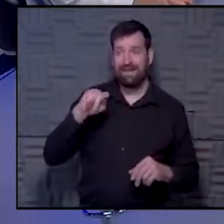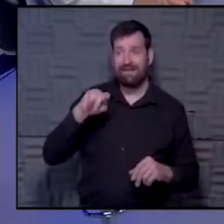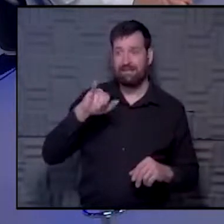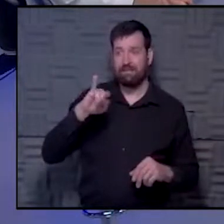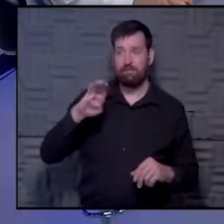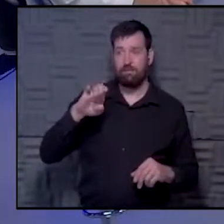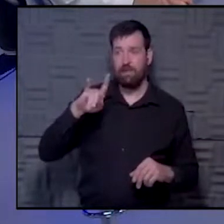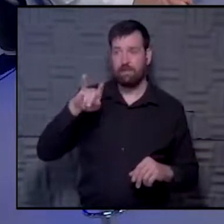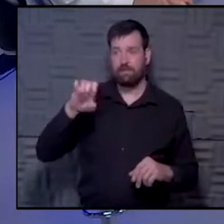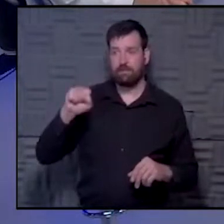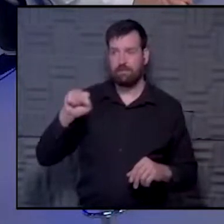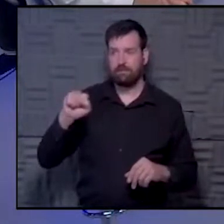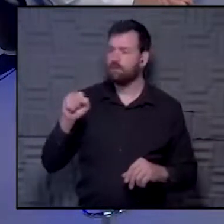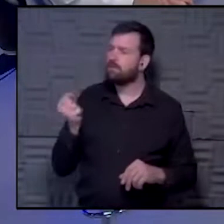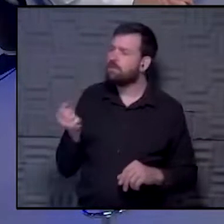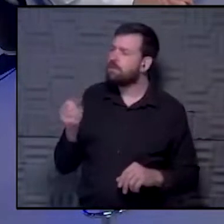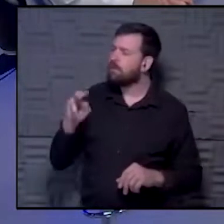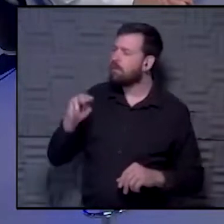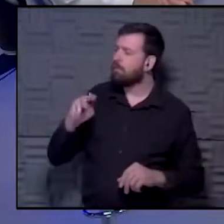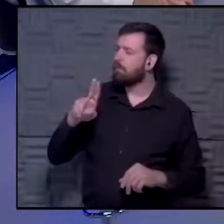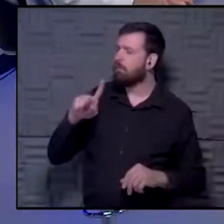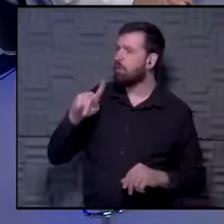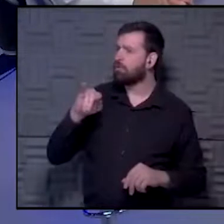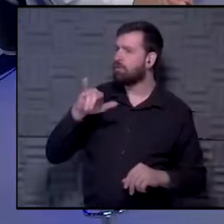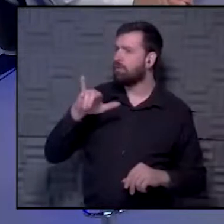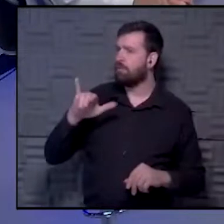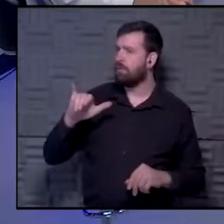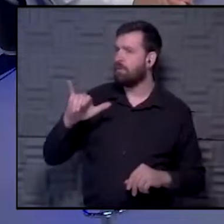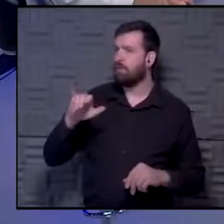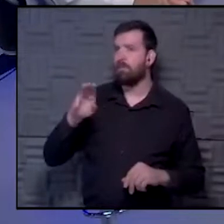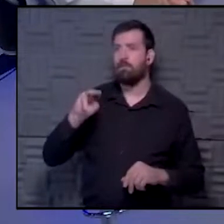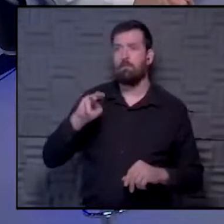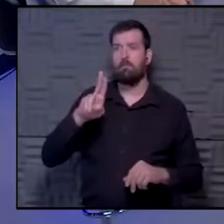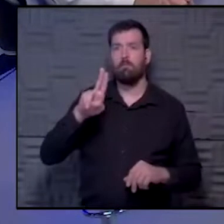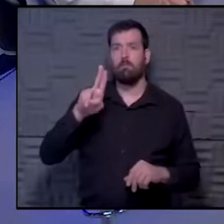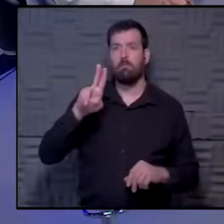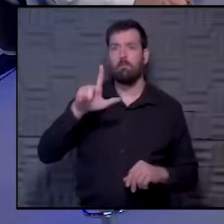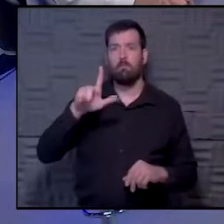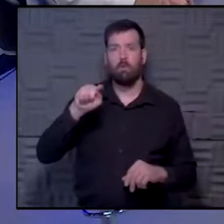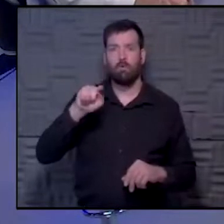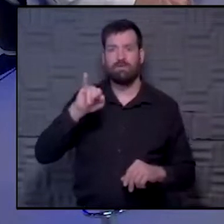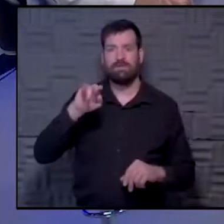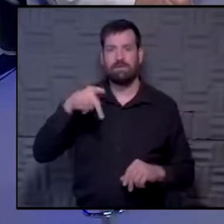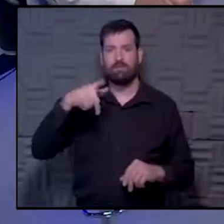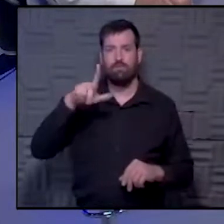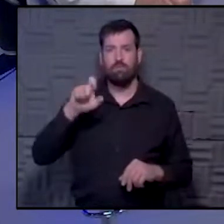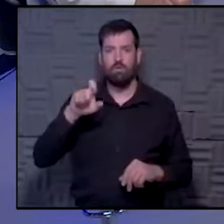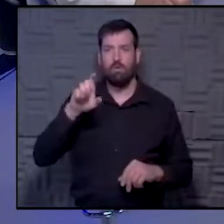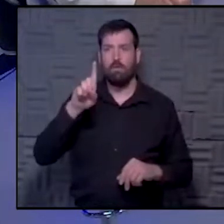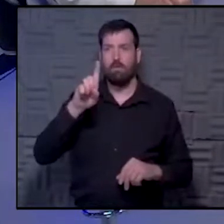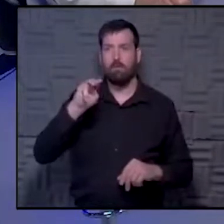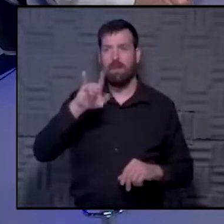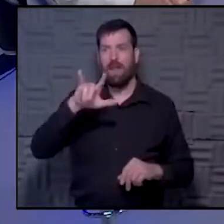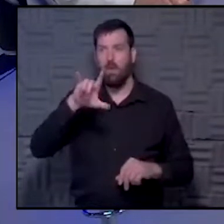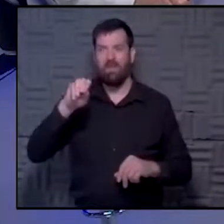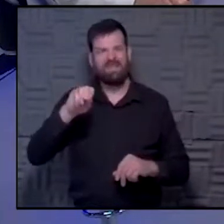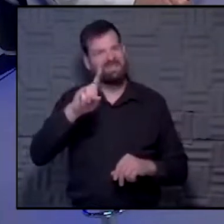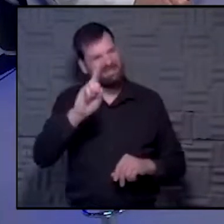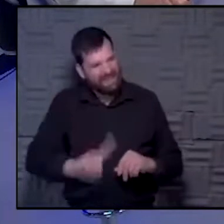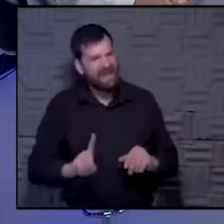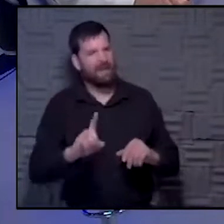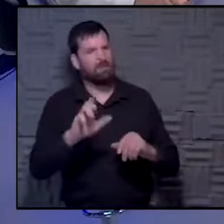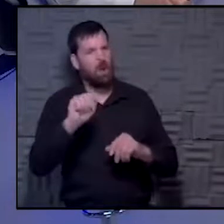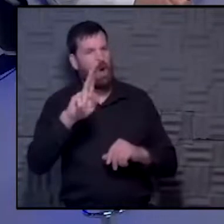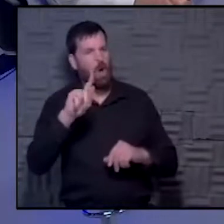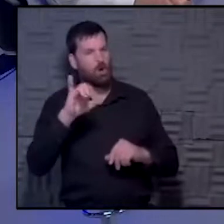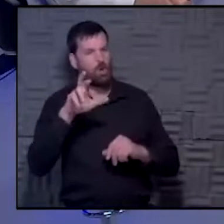I wonder if it was multiple myeloma and it just got autocorrected. Oh, probably. Damn autocorrect. I know. Well, and I'm not a